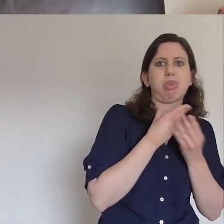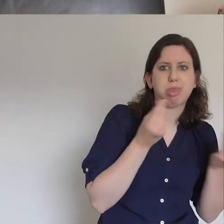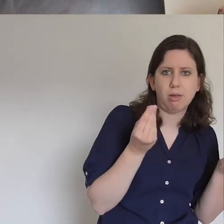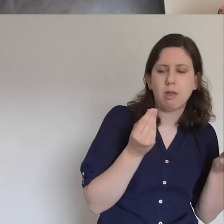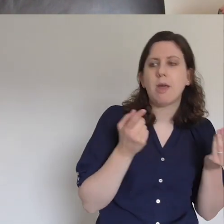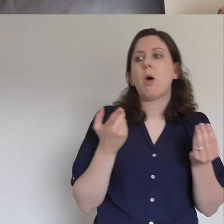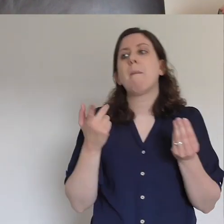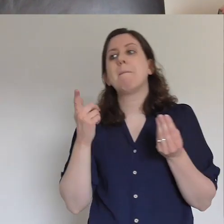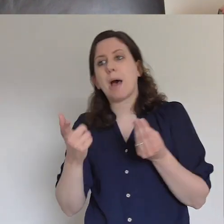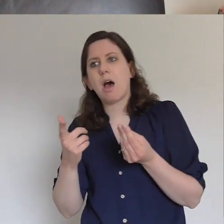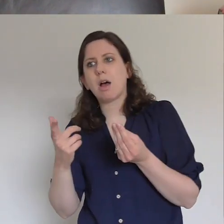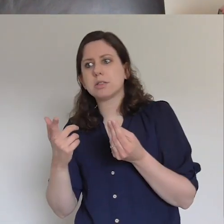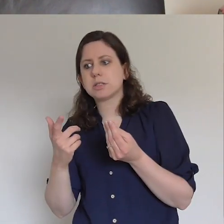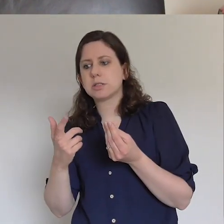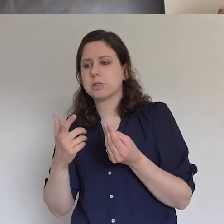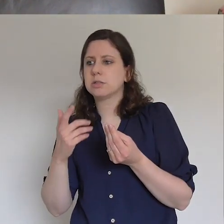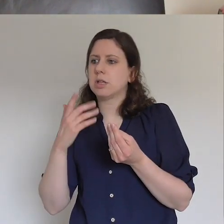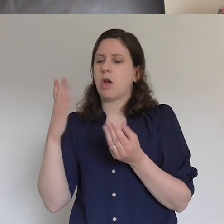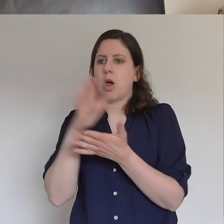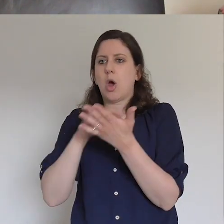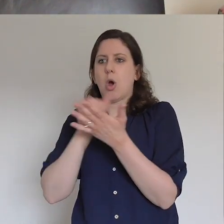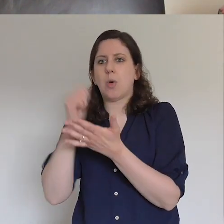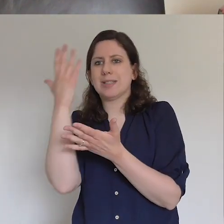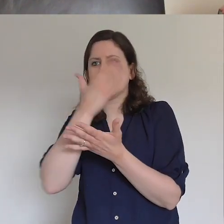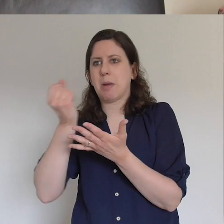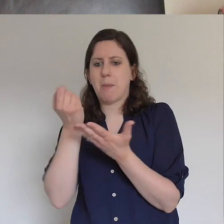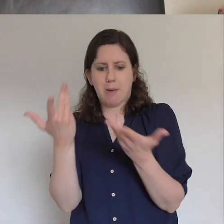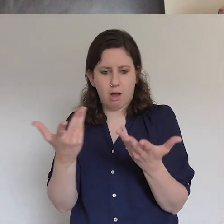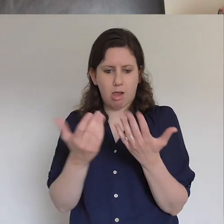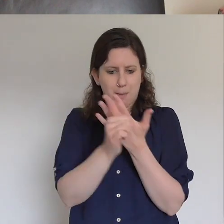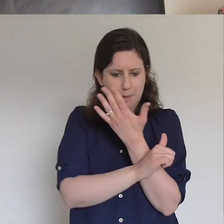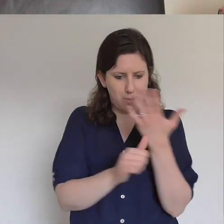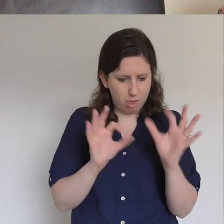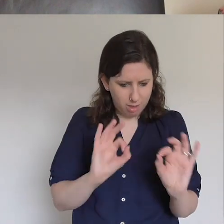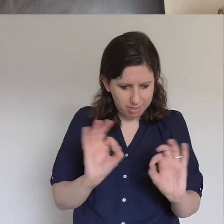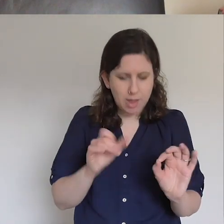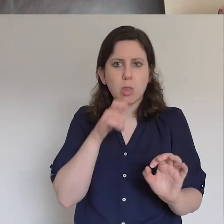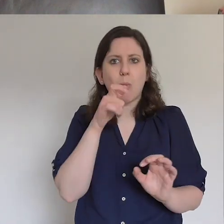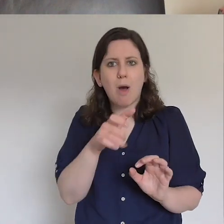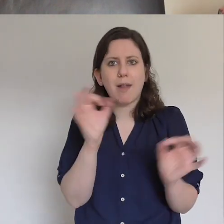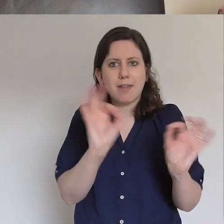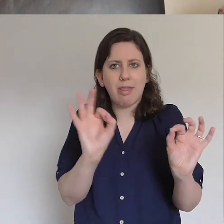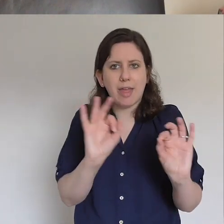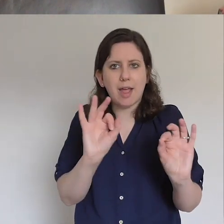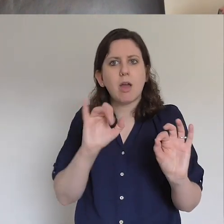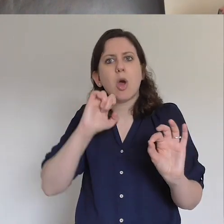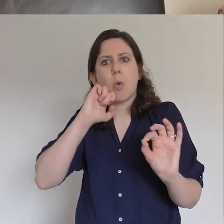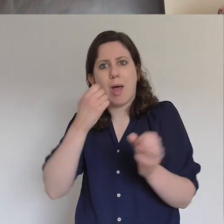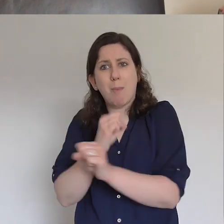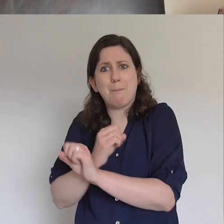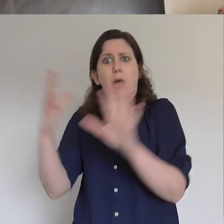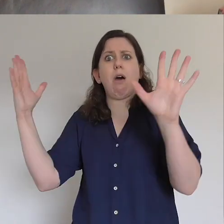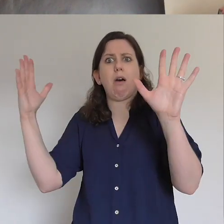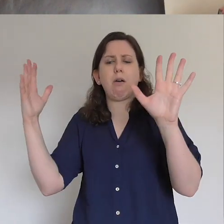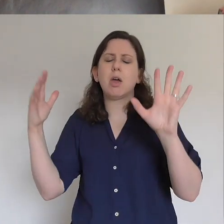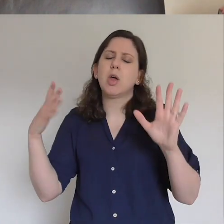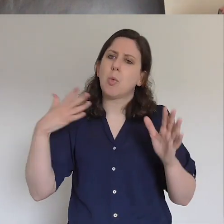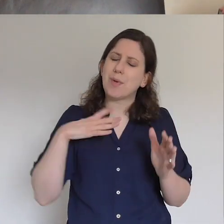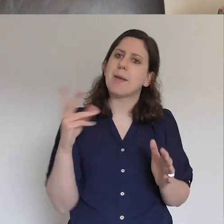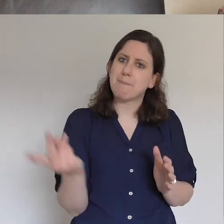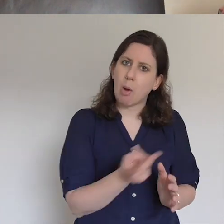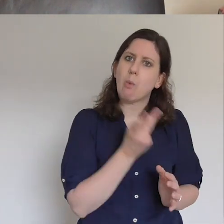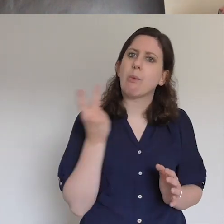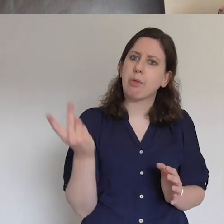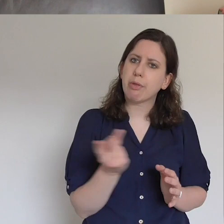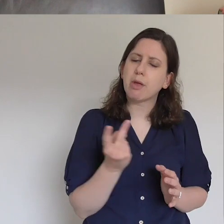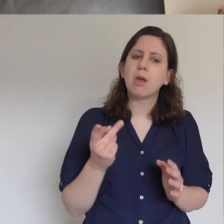other. We need the fullness of the gospel between us all together moving in the fullness and pushing